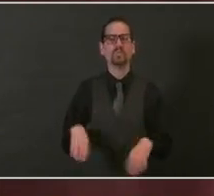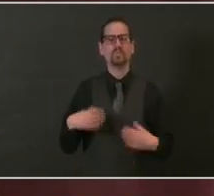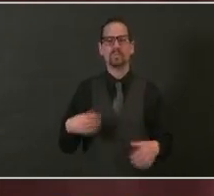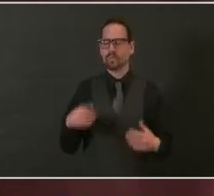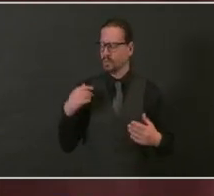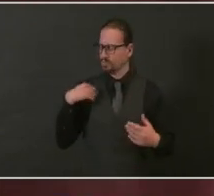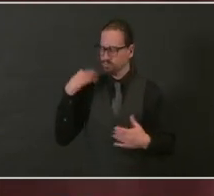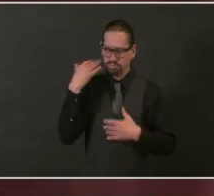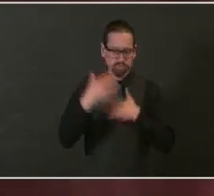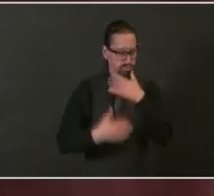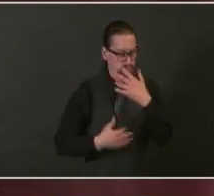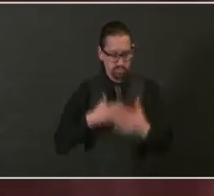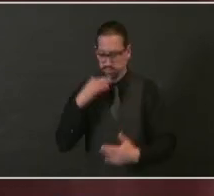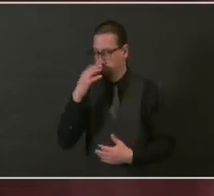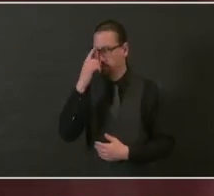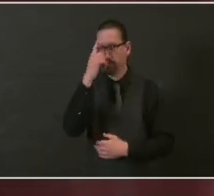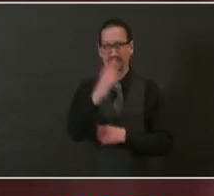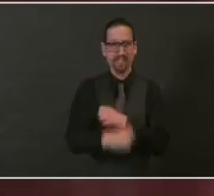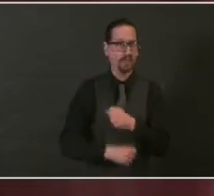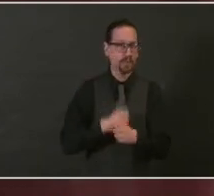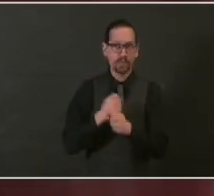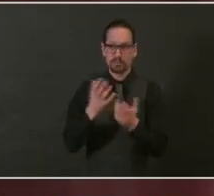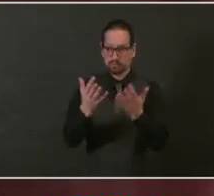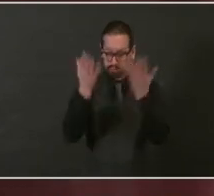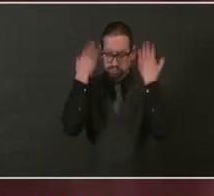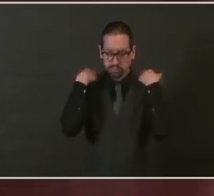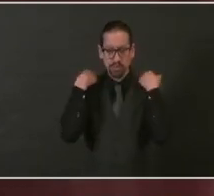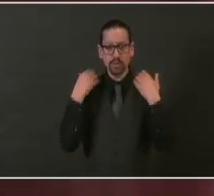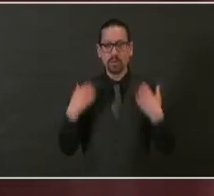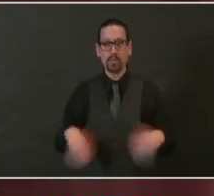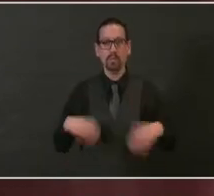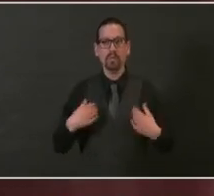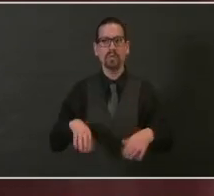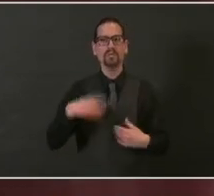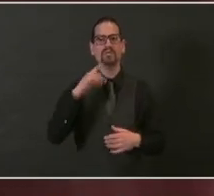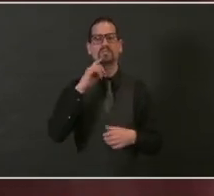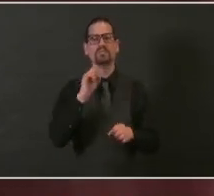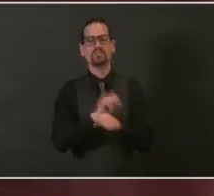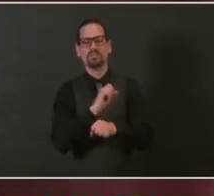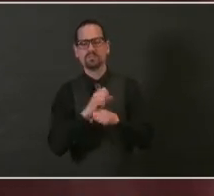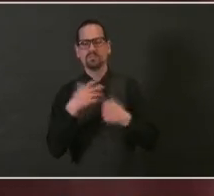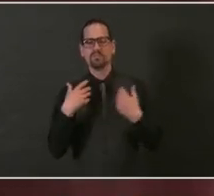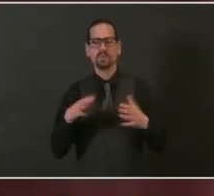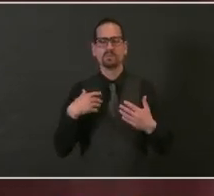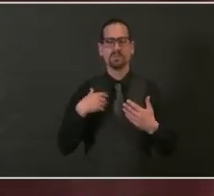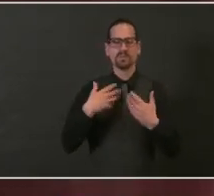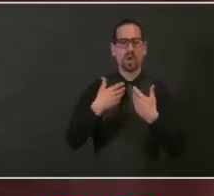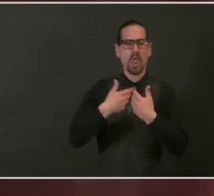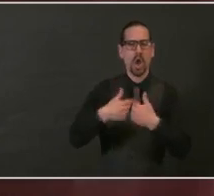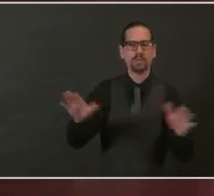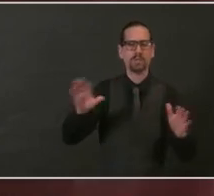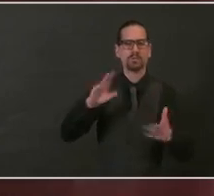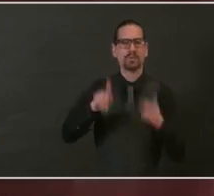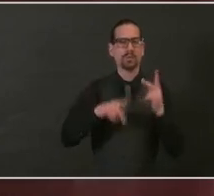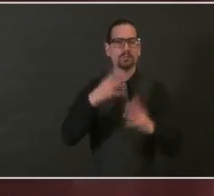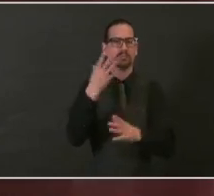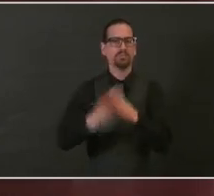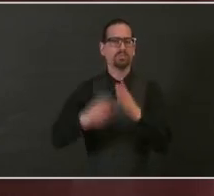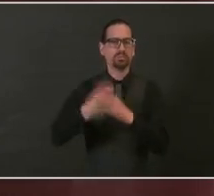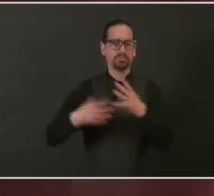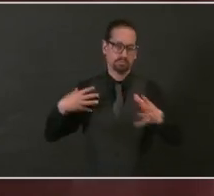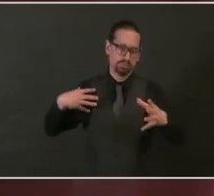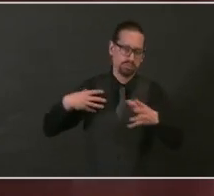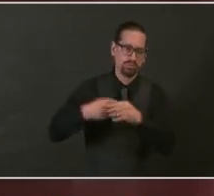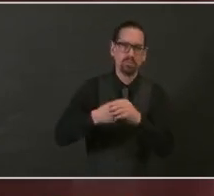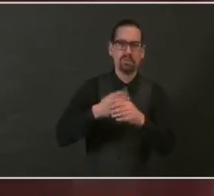cherished Rhode Islanders. Almost 9,000 Rhode Islanders have been admitted to the hospital because